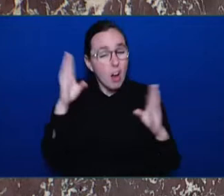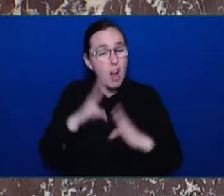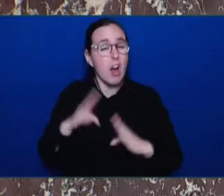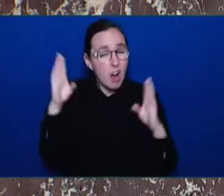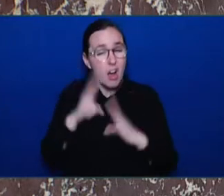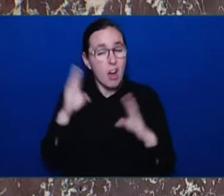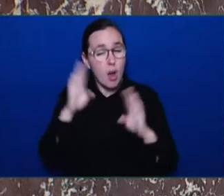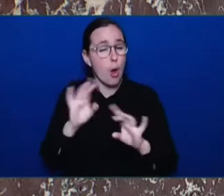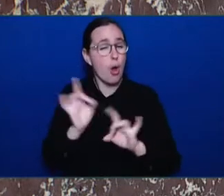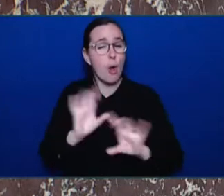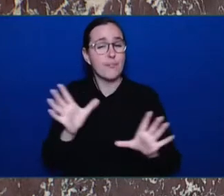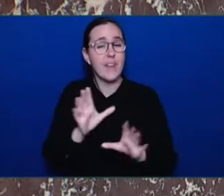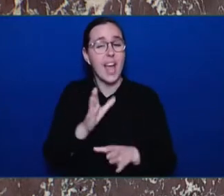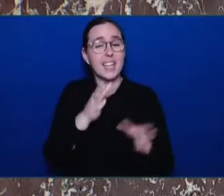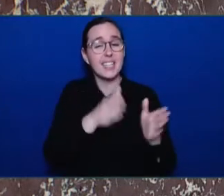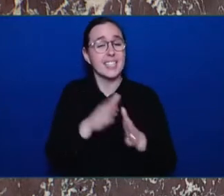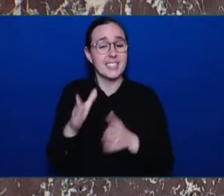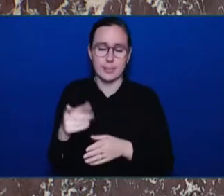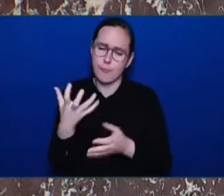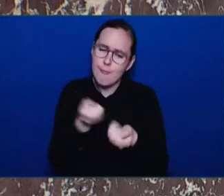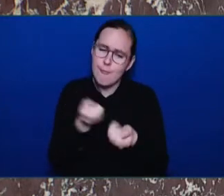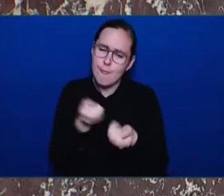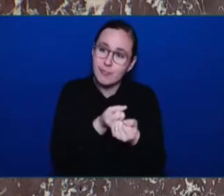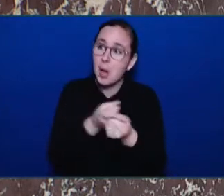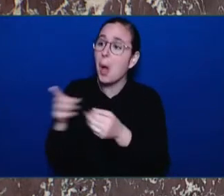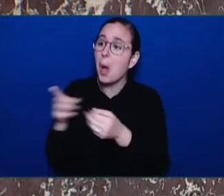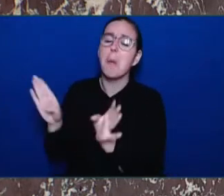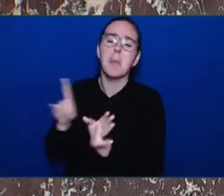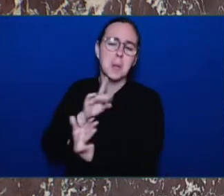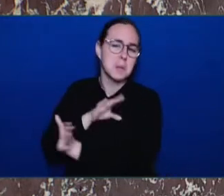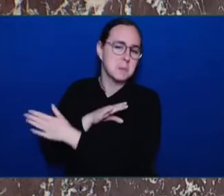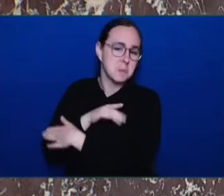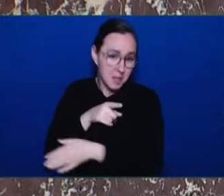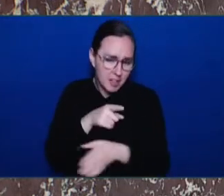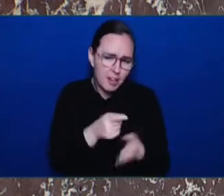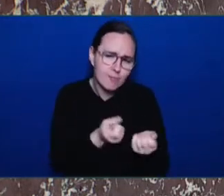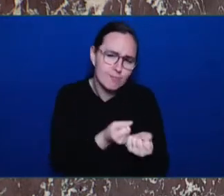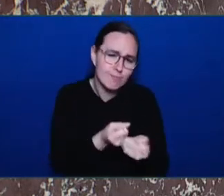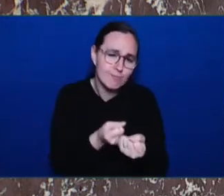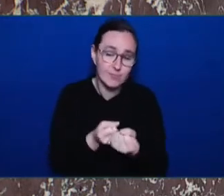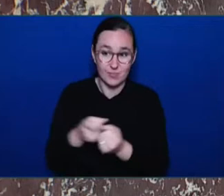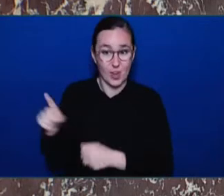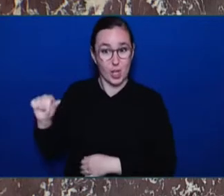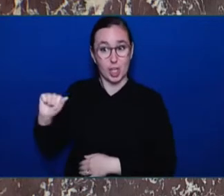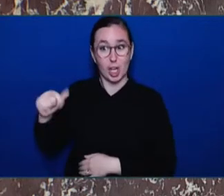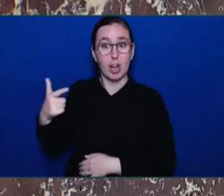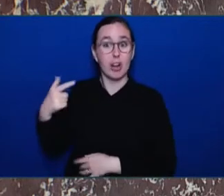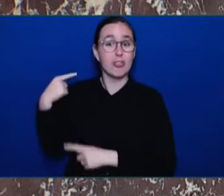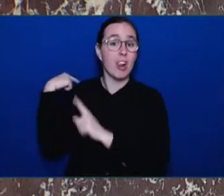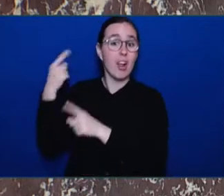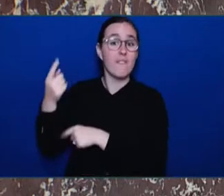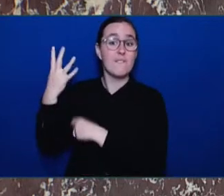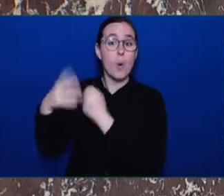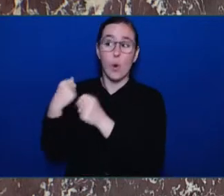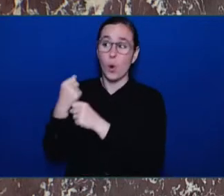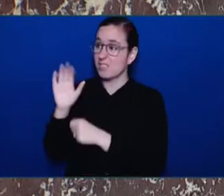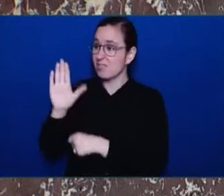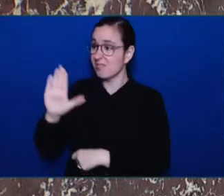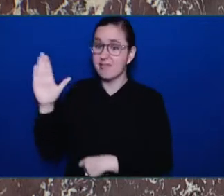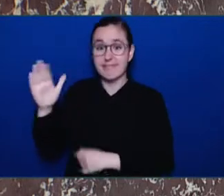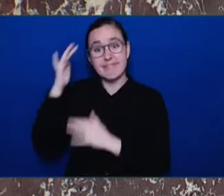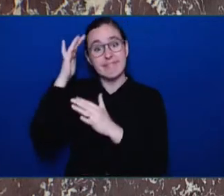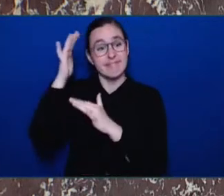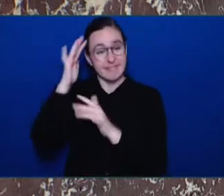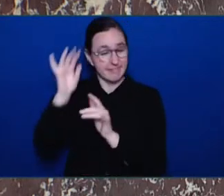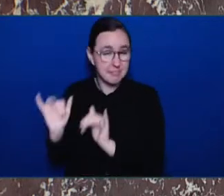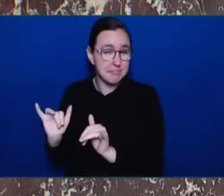In fact, what he said in 2011 about the vaunted prolific offender program was the same thing.